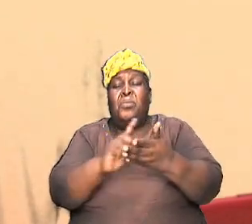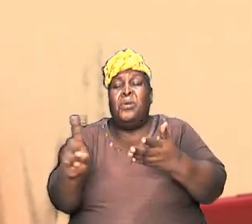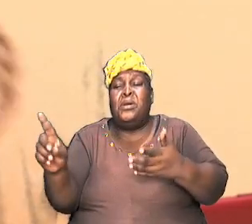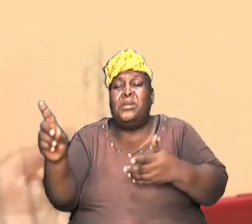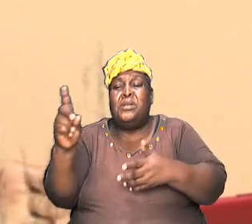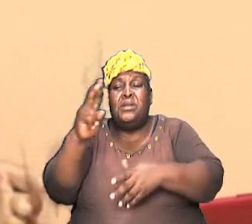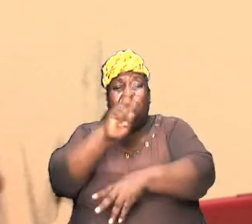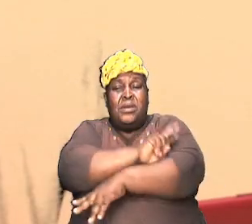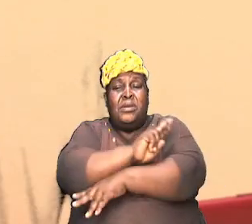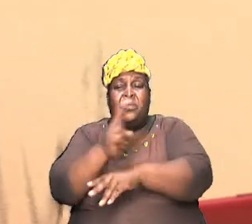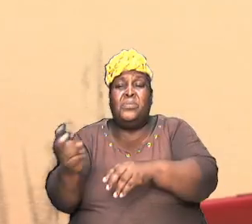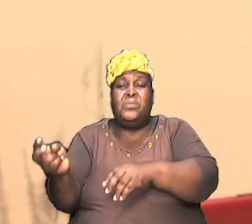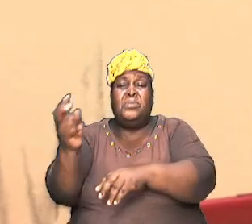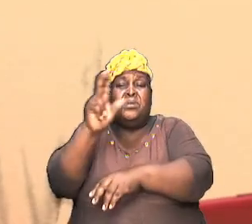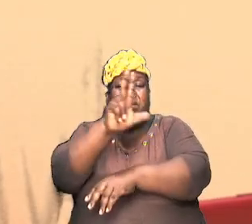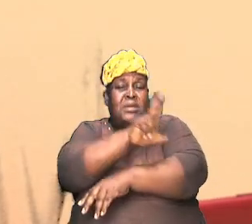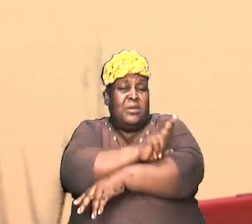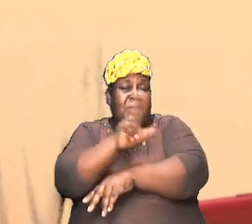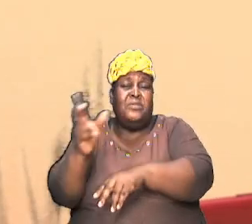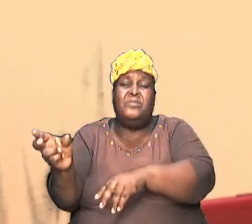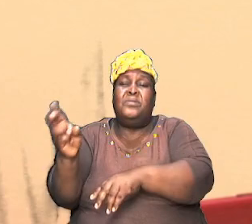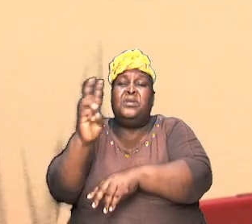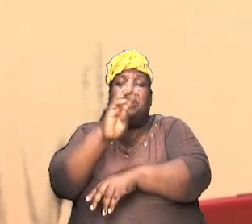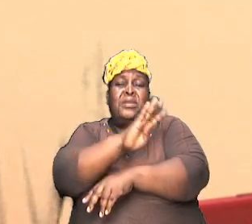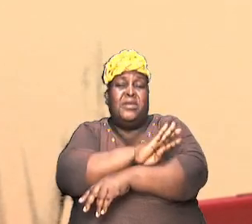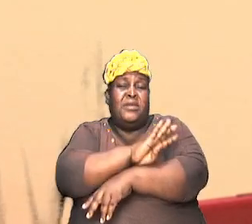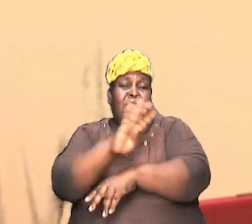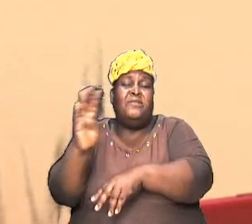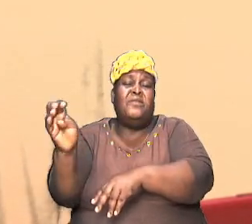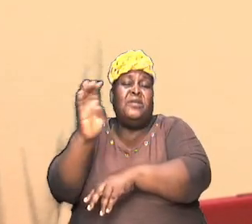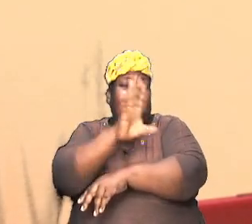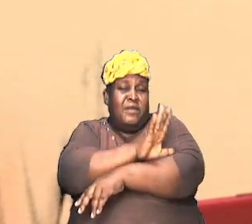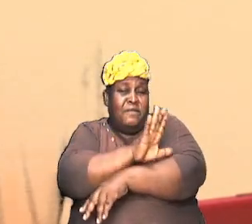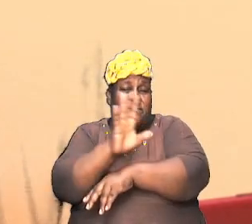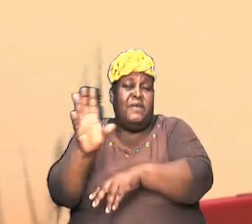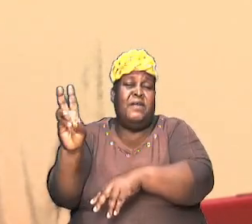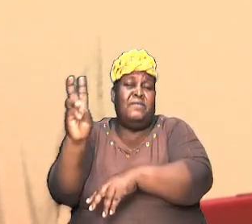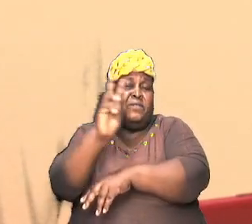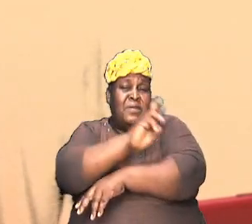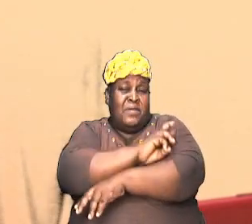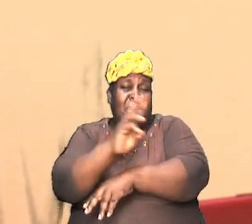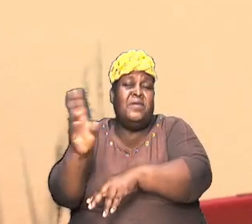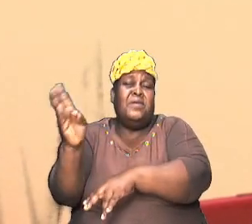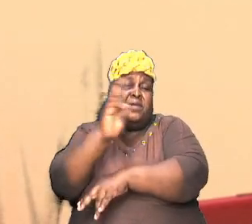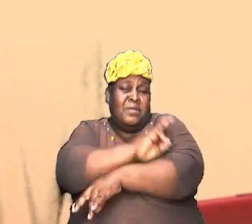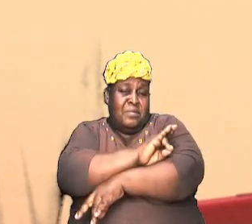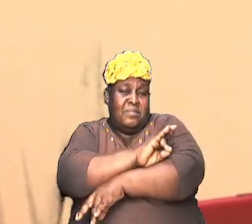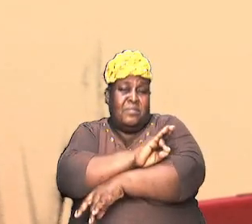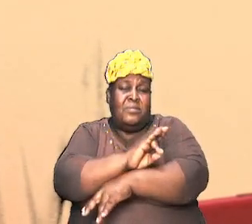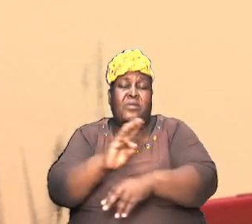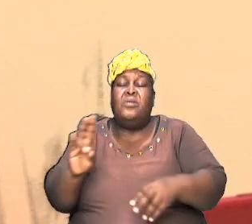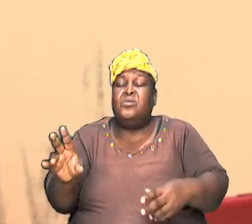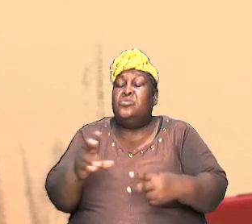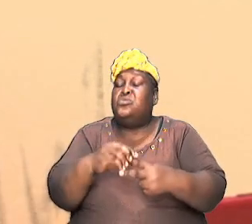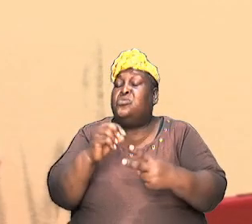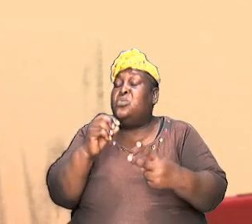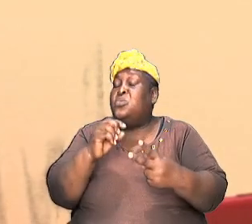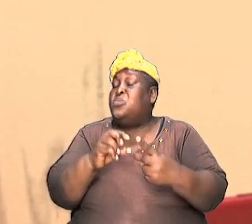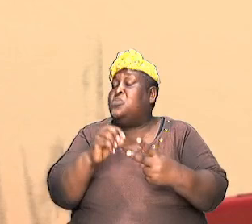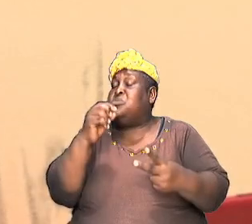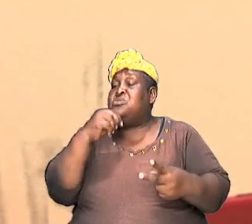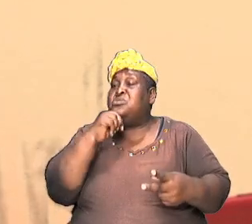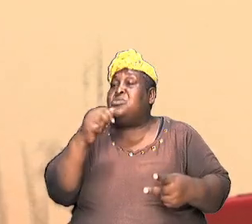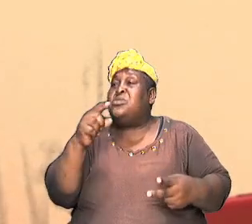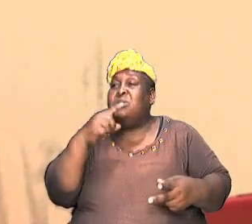of all things. However, he chose not to tell us anything about himself. And this is how God